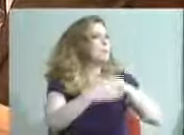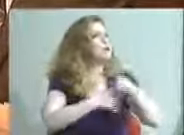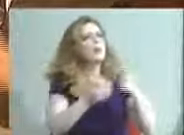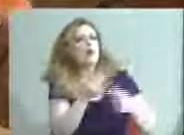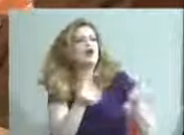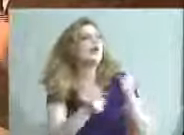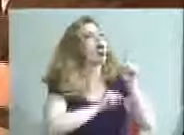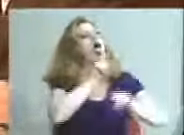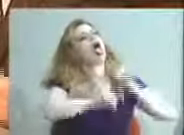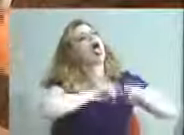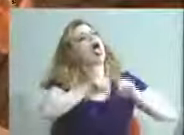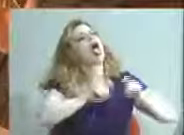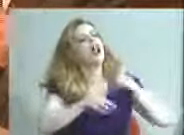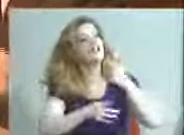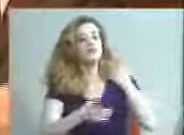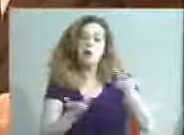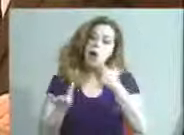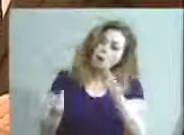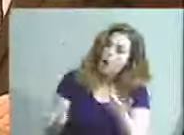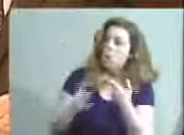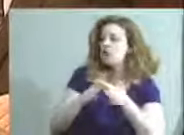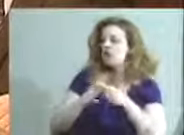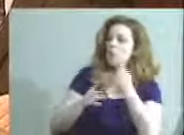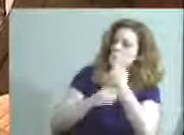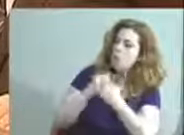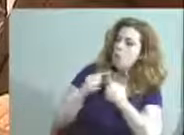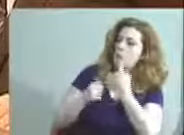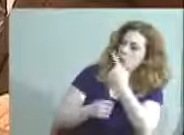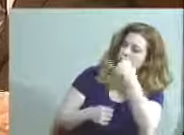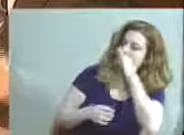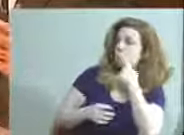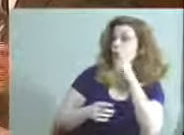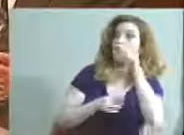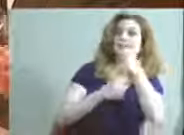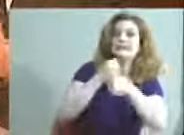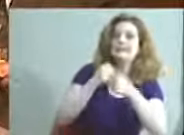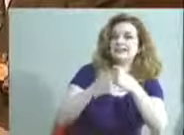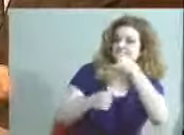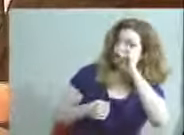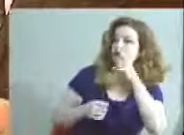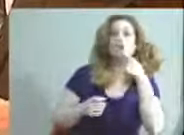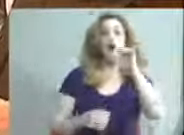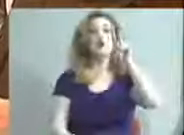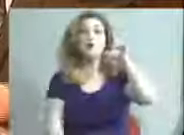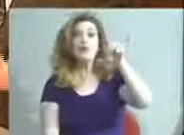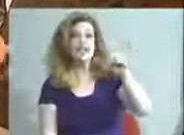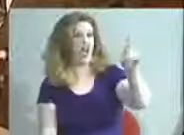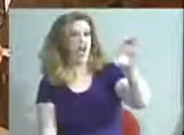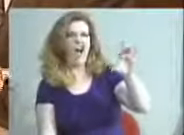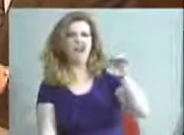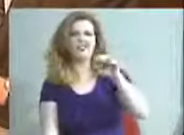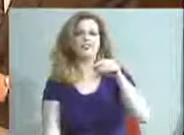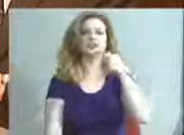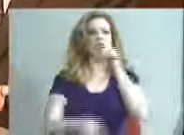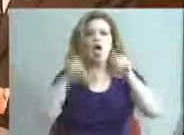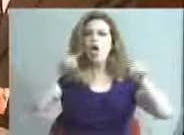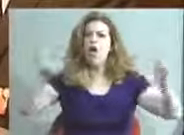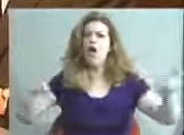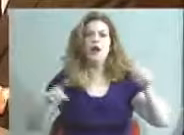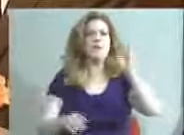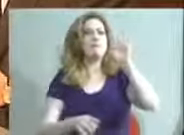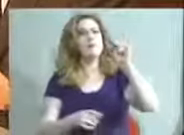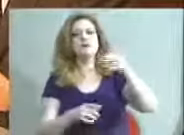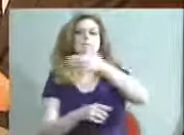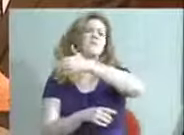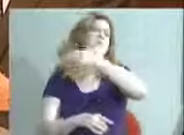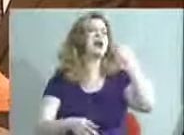you learned? We got 10 kids this year. Well, we started this year with one. Or in the case of UPS, they have 100. GE has 100. Boston is the best in the country